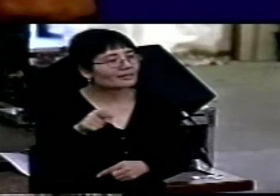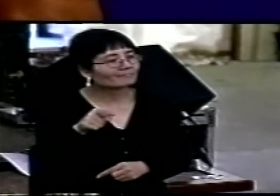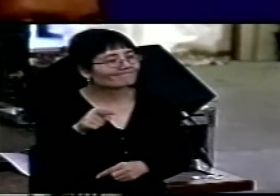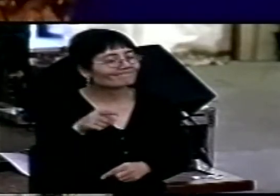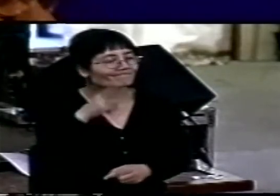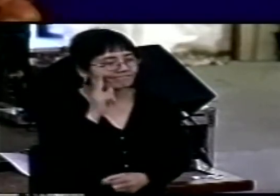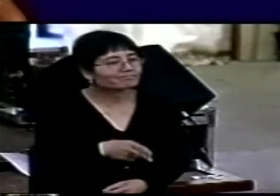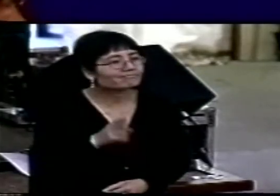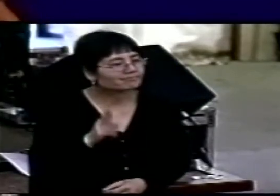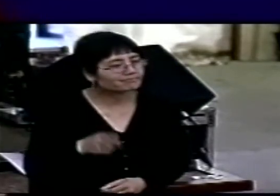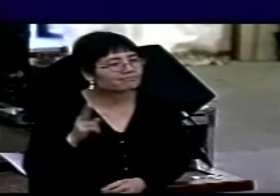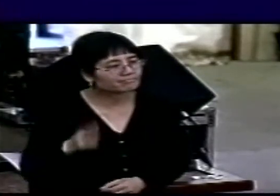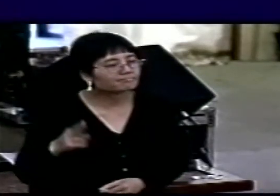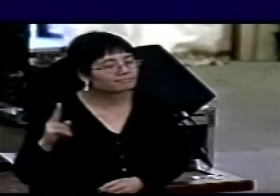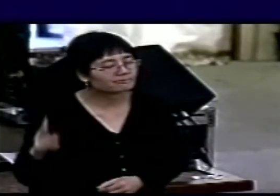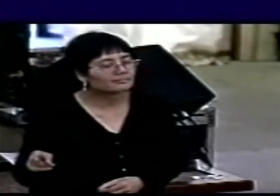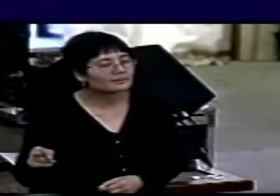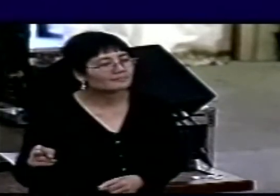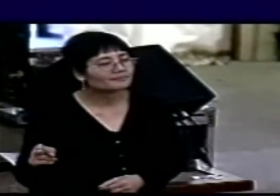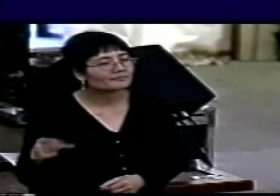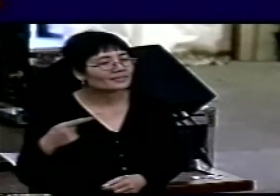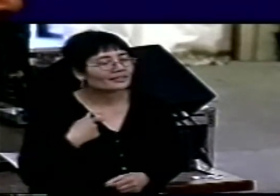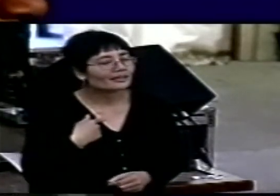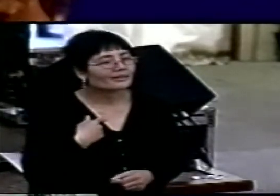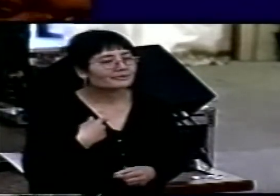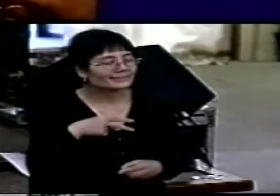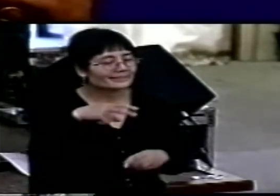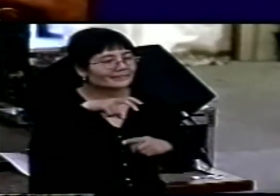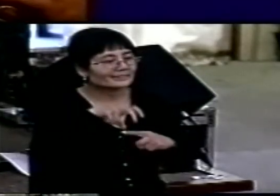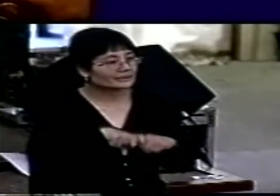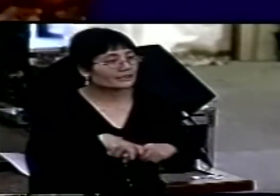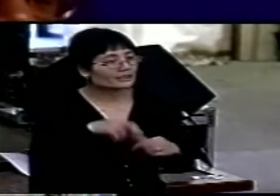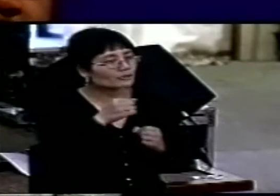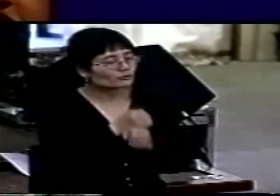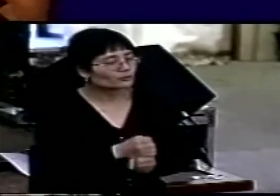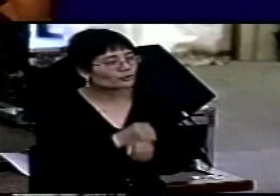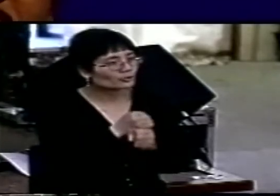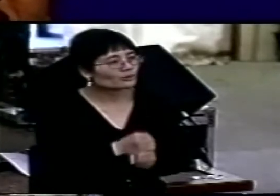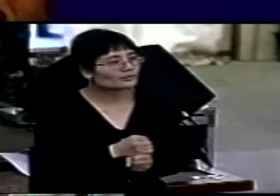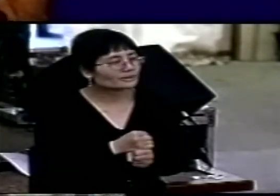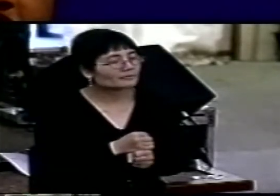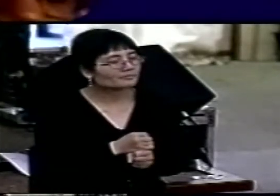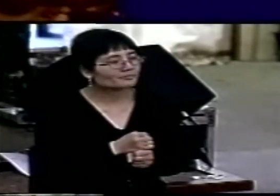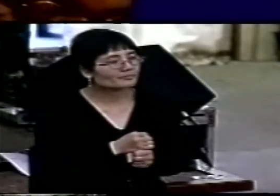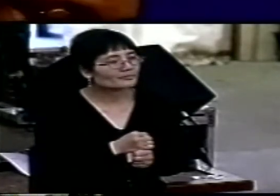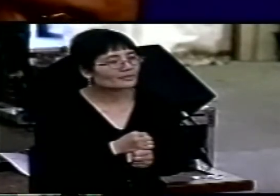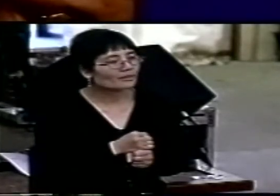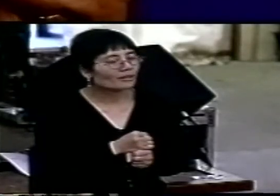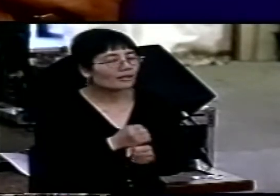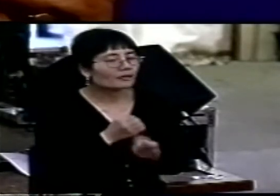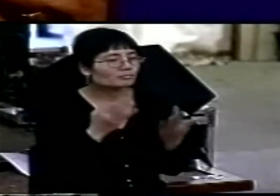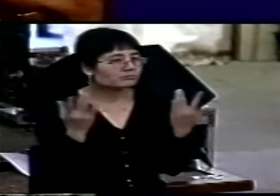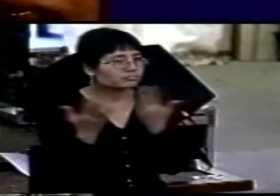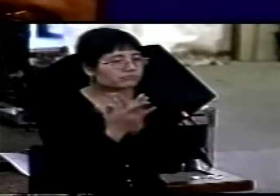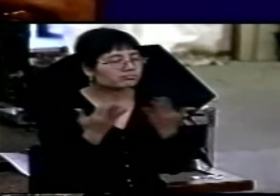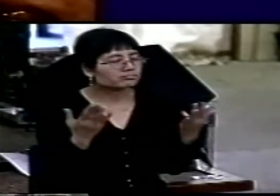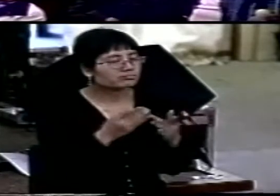family and friends and those who came from different parts of the world to celebrate this man's